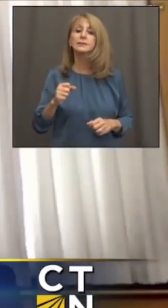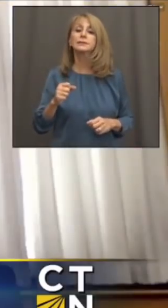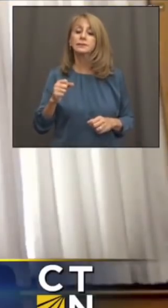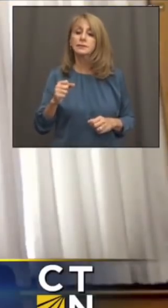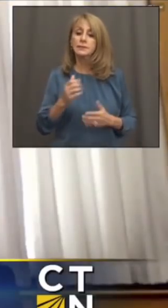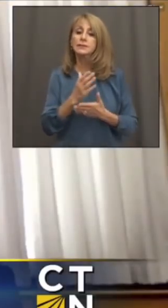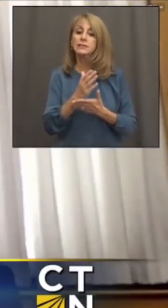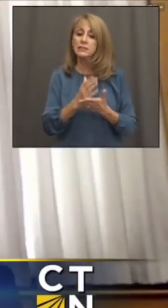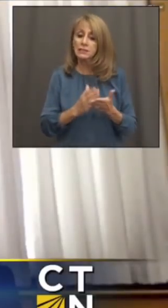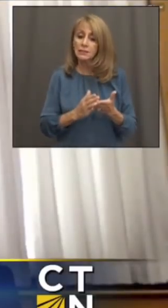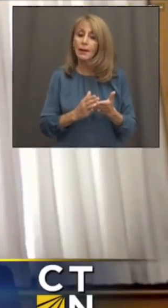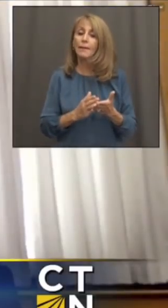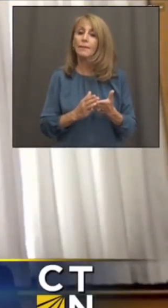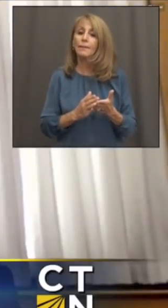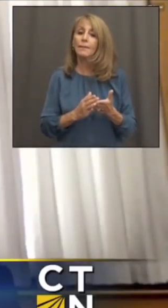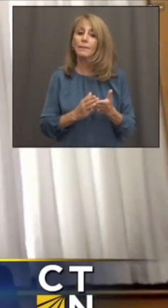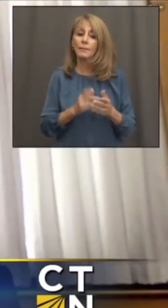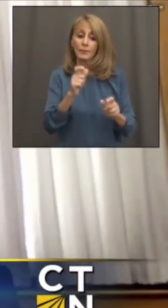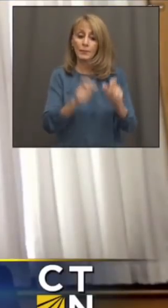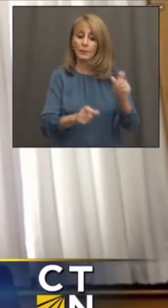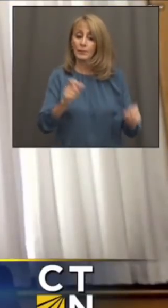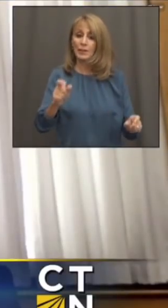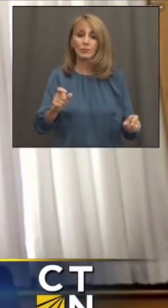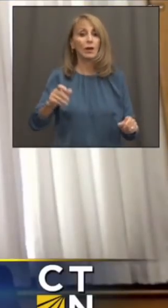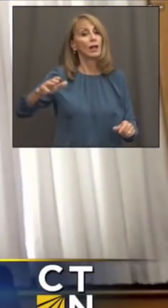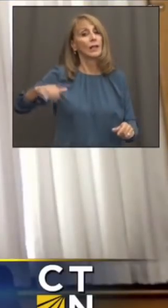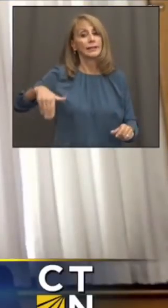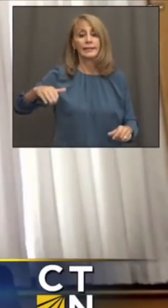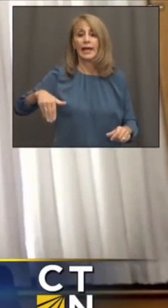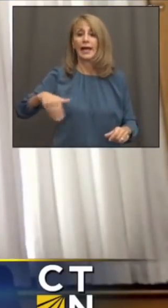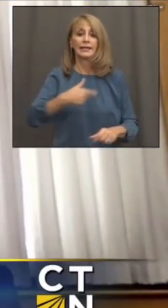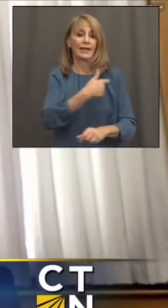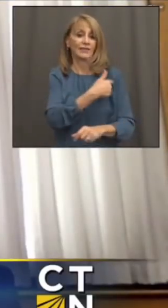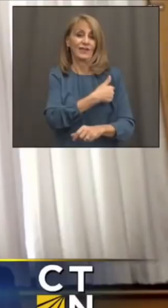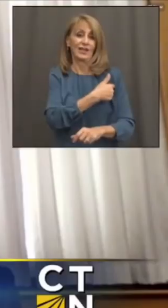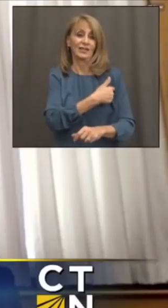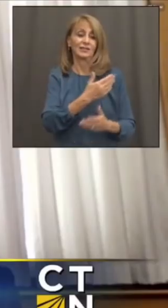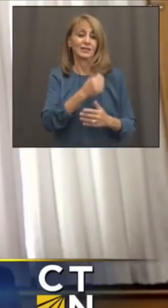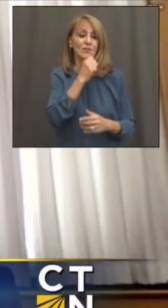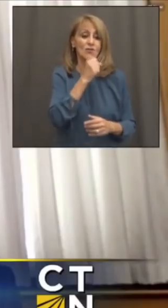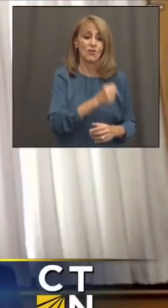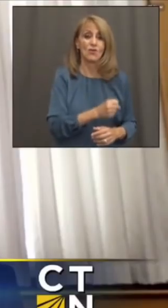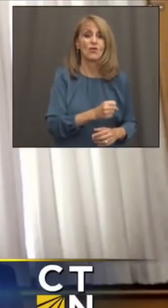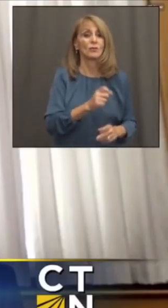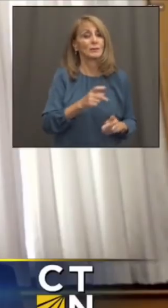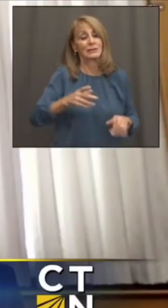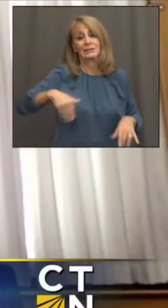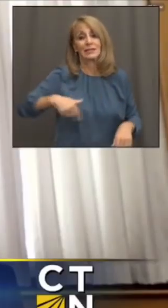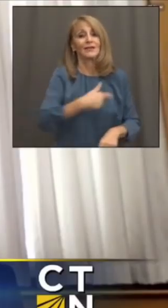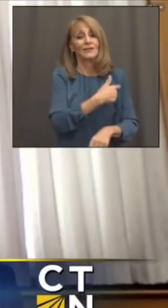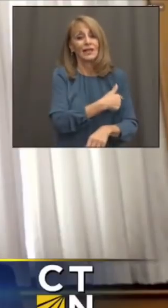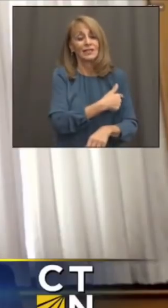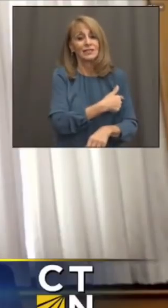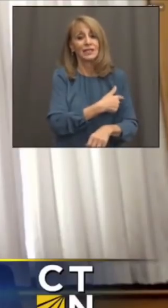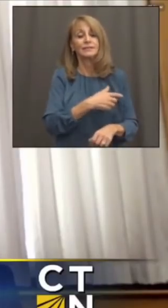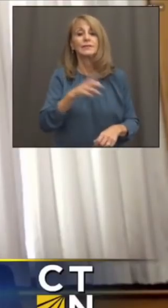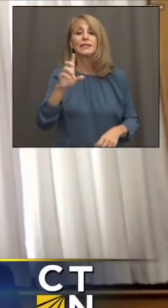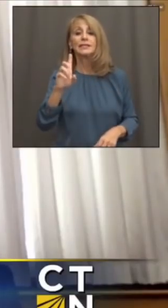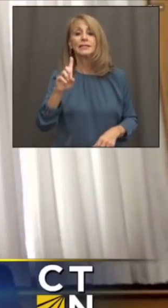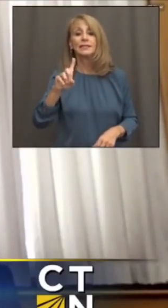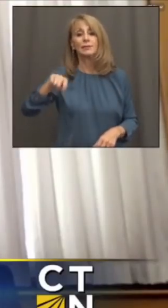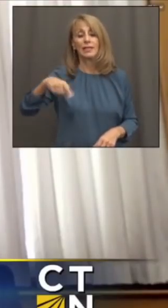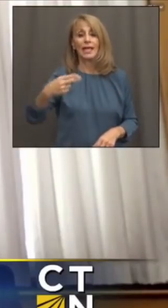individuals out there, particularly in the senior population, although the number's gotten very small. So, DPH has